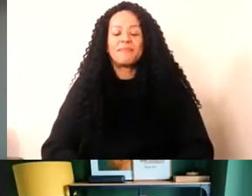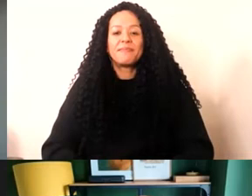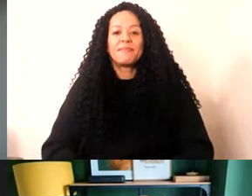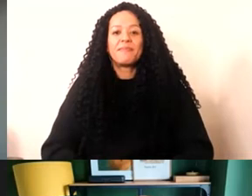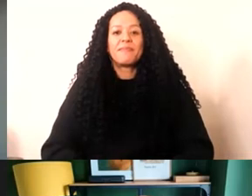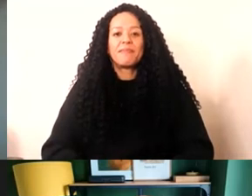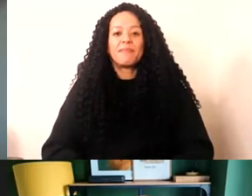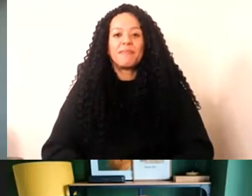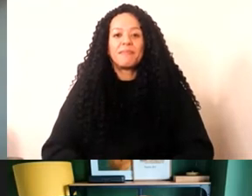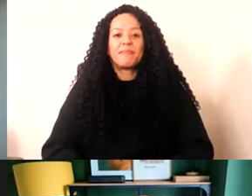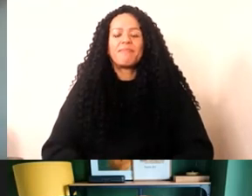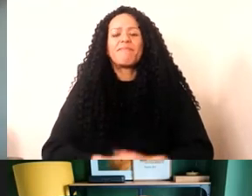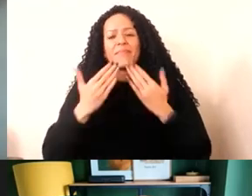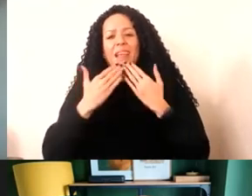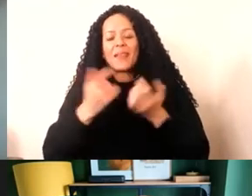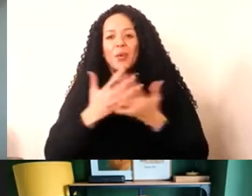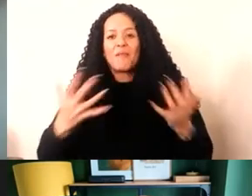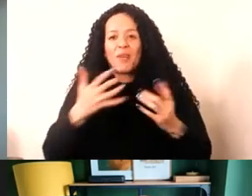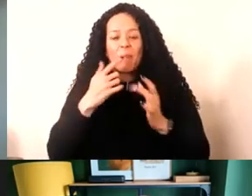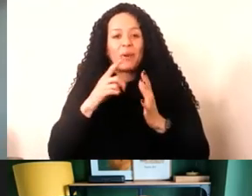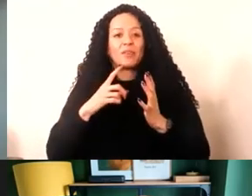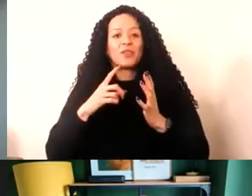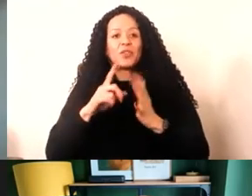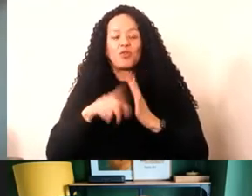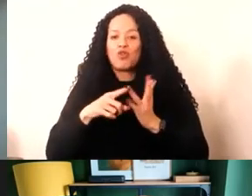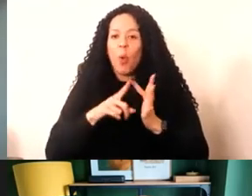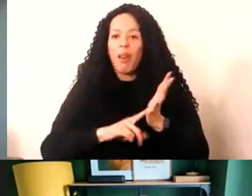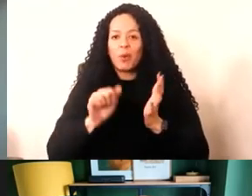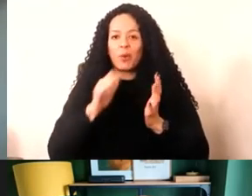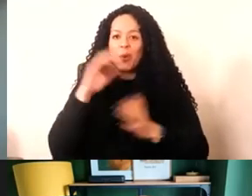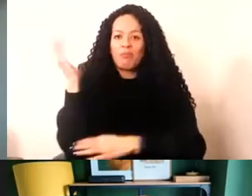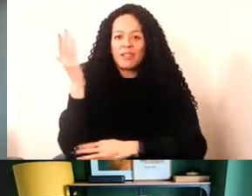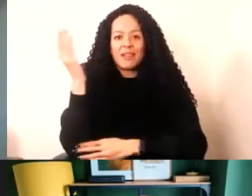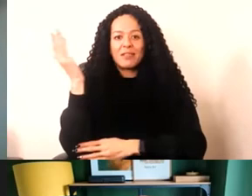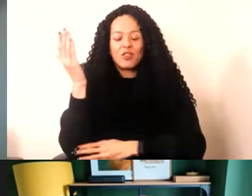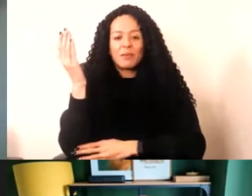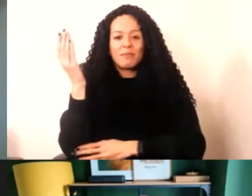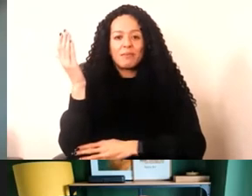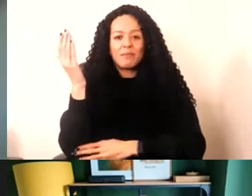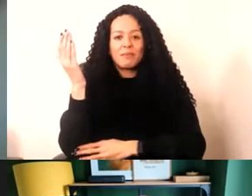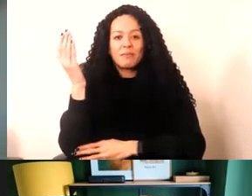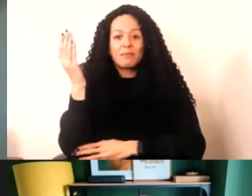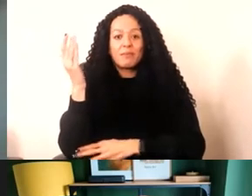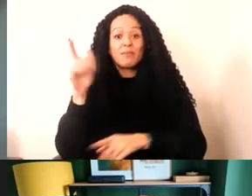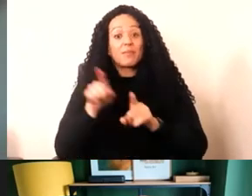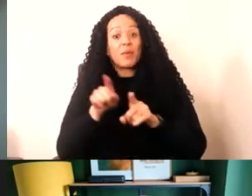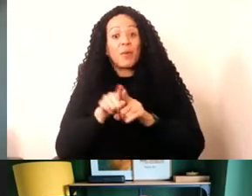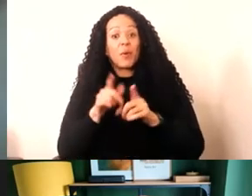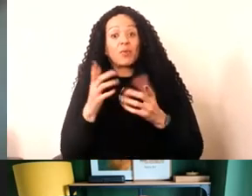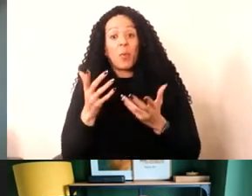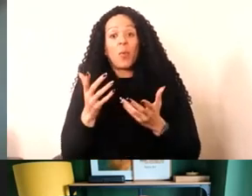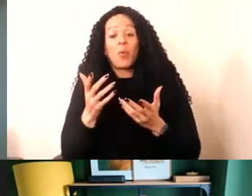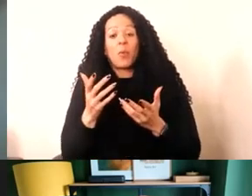Great. Great. Thank you very much, Joel, for your presentation. And just to introduce or to retrospectively